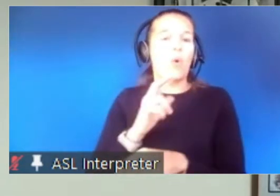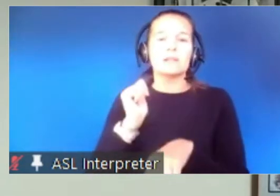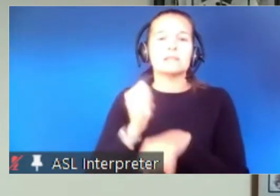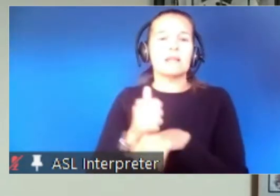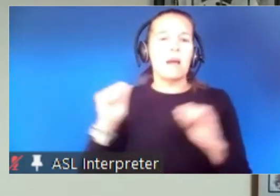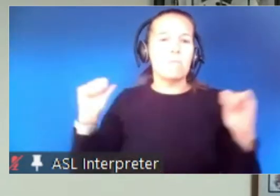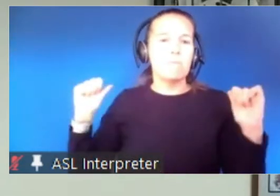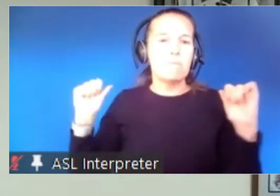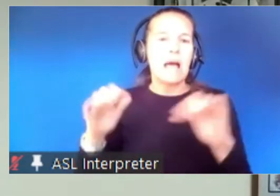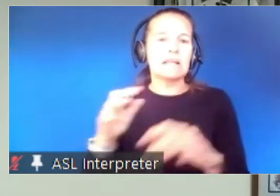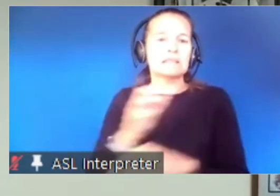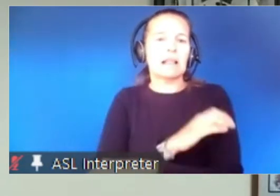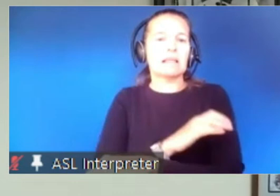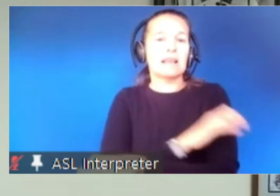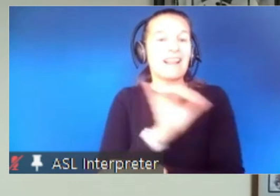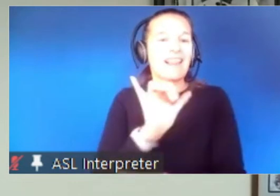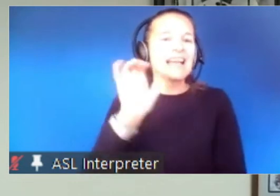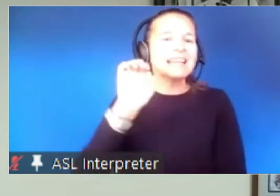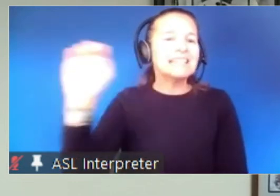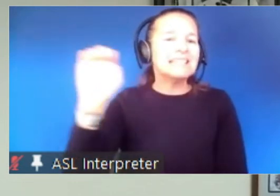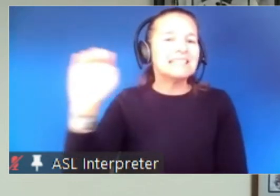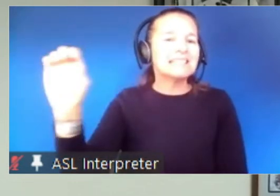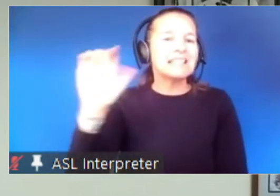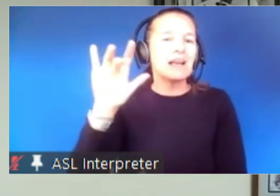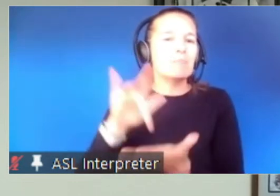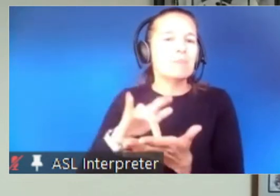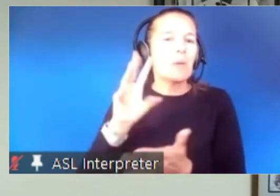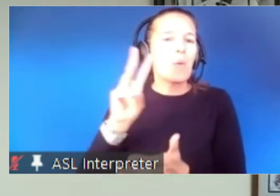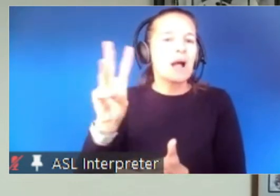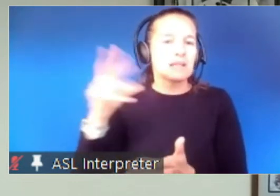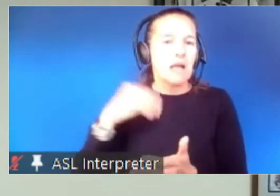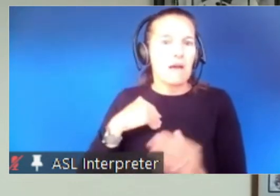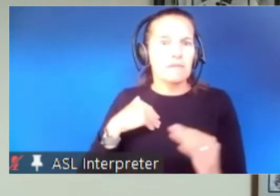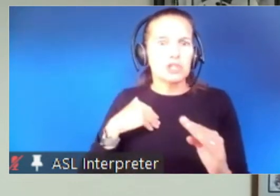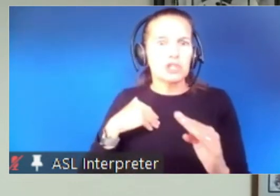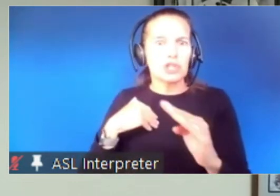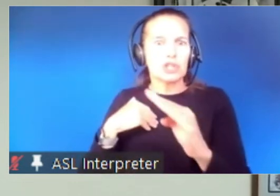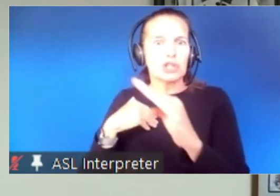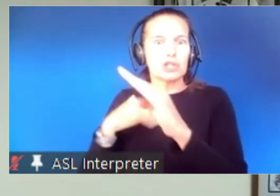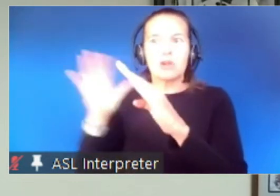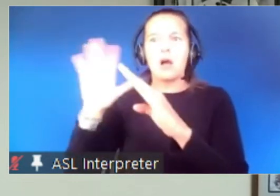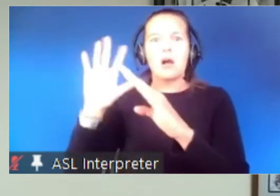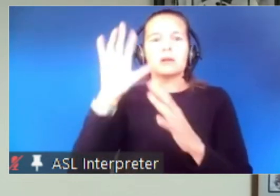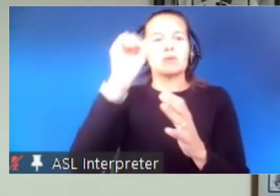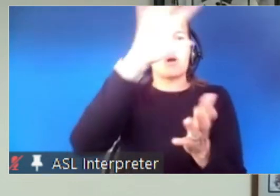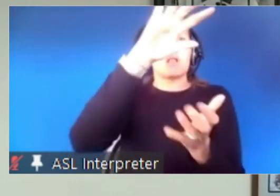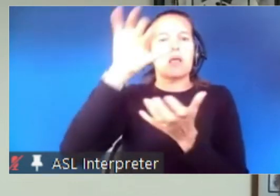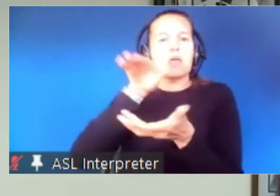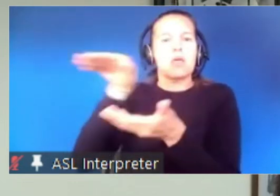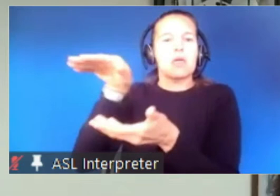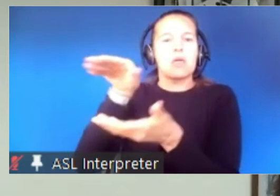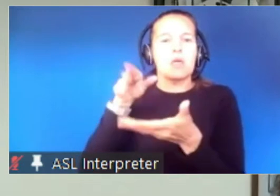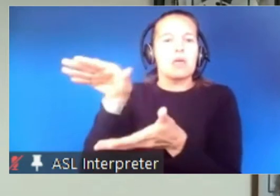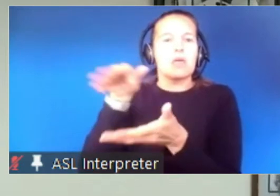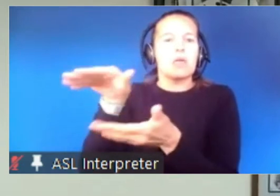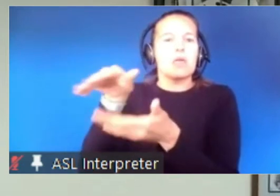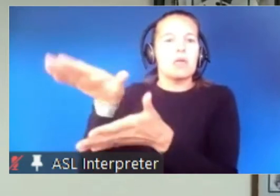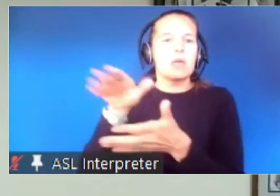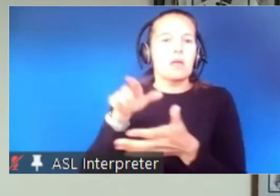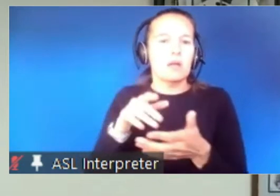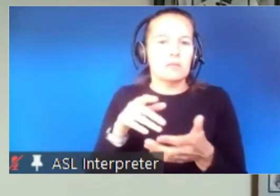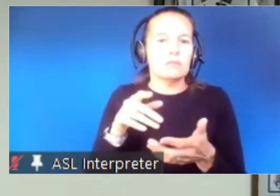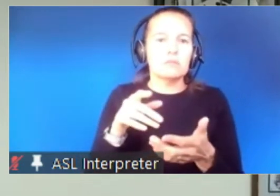there's a surge for example in the east of the midwest and so they could pull some vaccines off the top so california doesn't get them